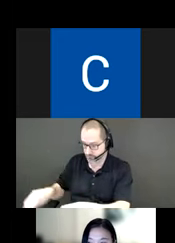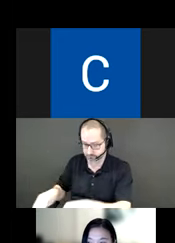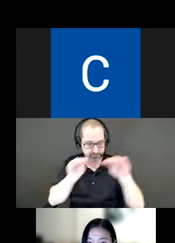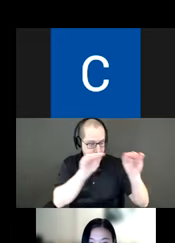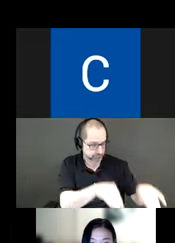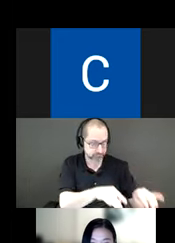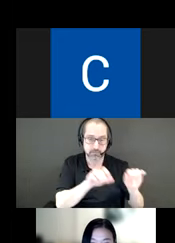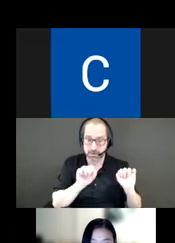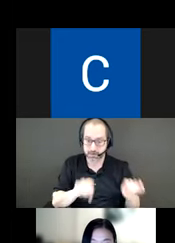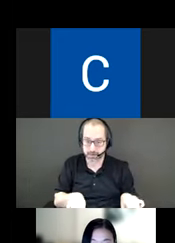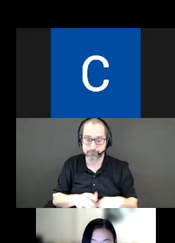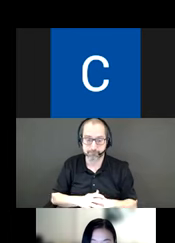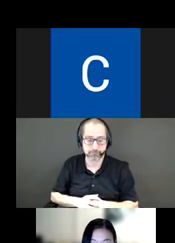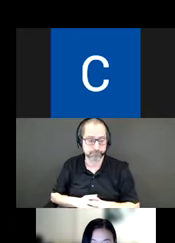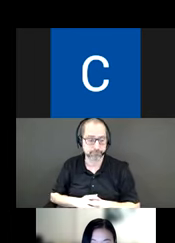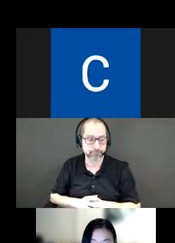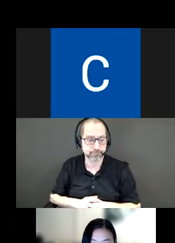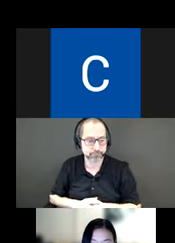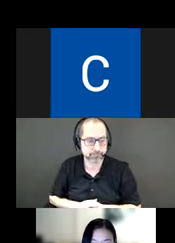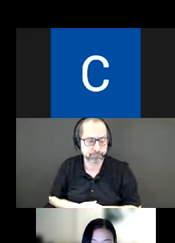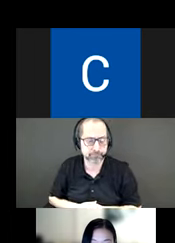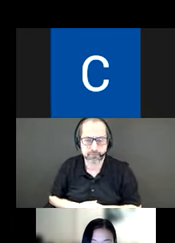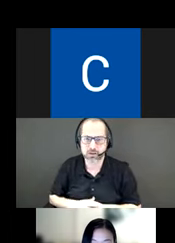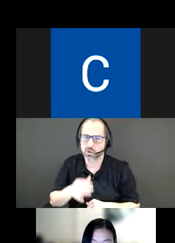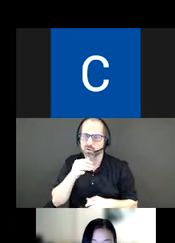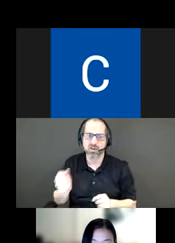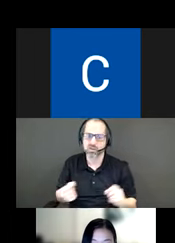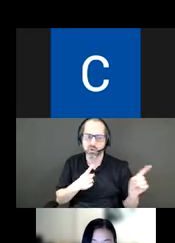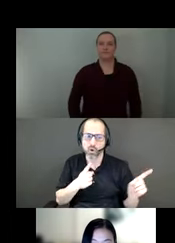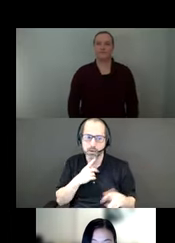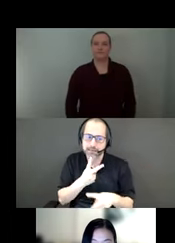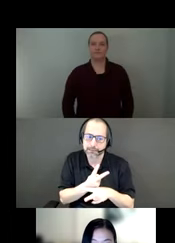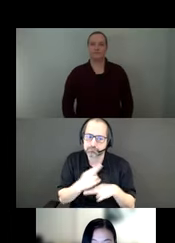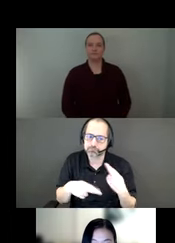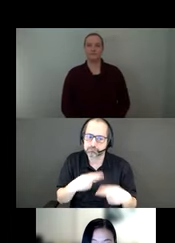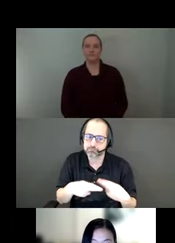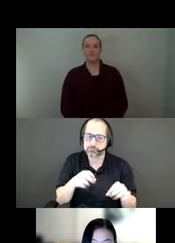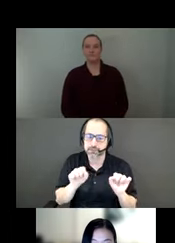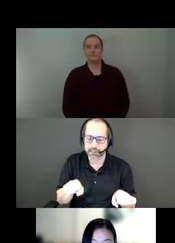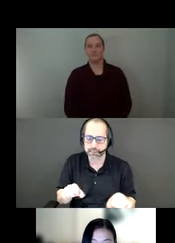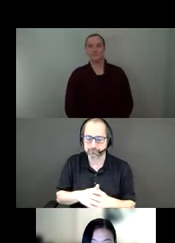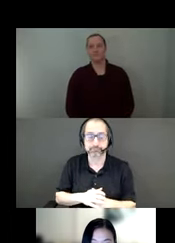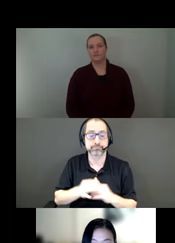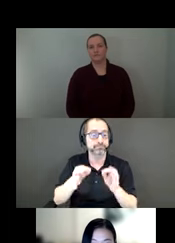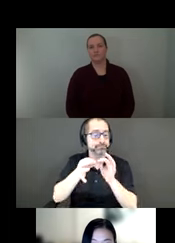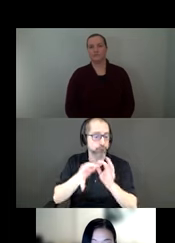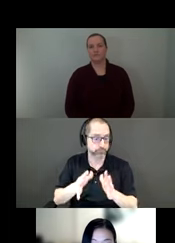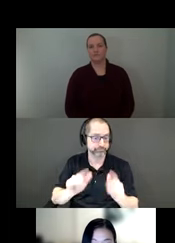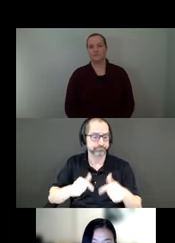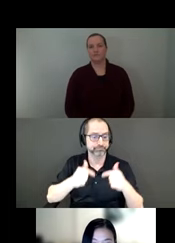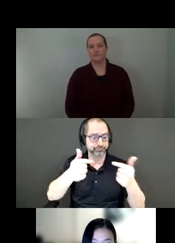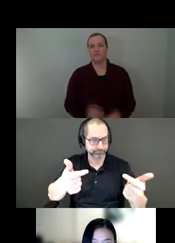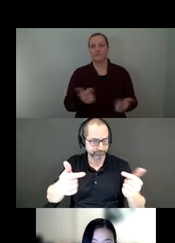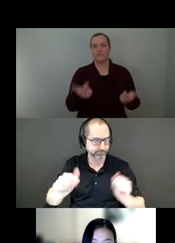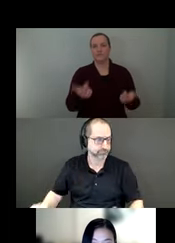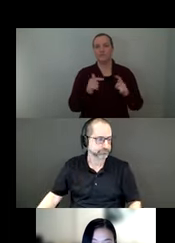which diverts landfill you can see here that the pixels can rotate making them playable for all ages interactive and ever